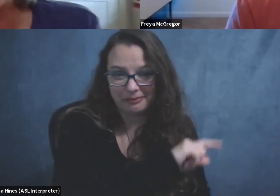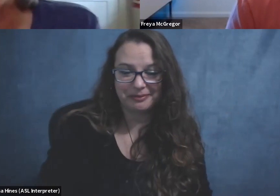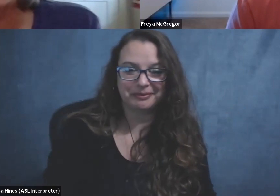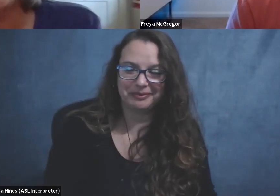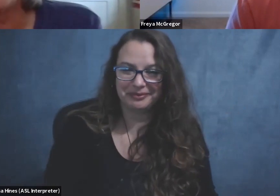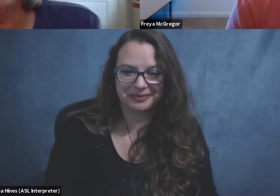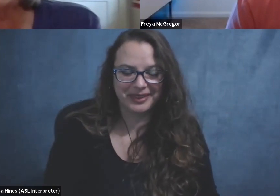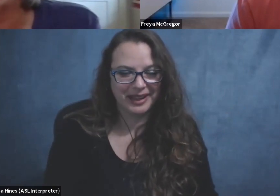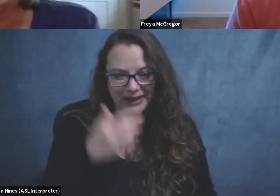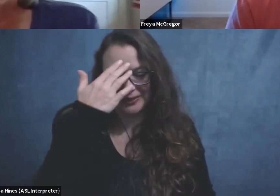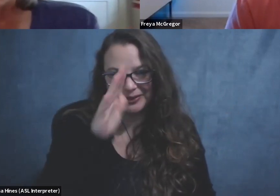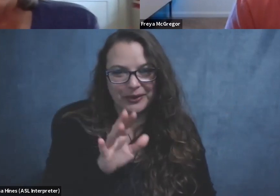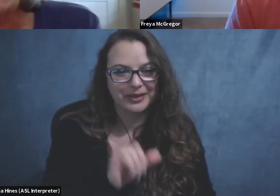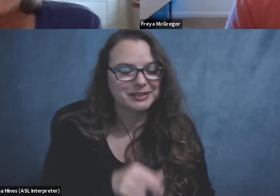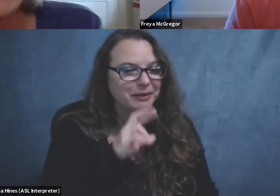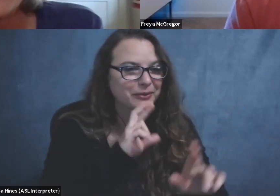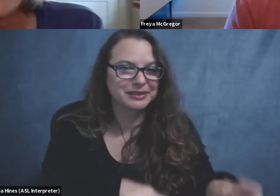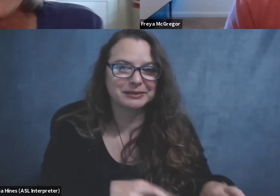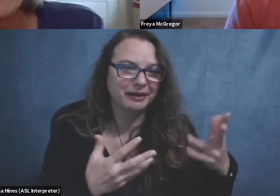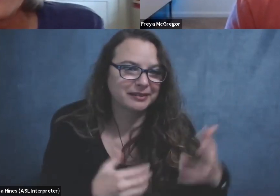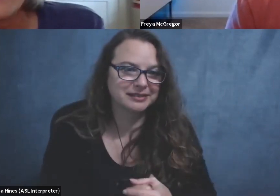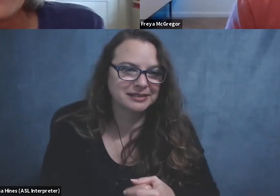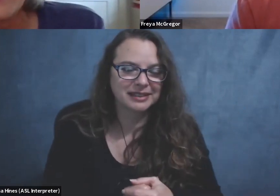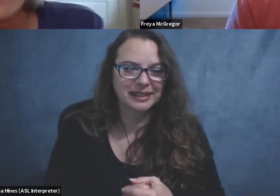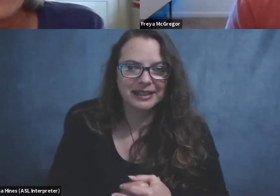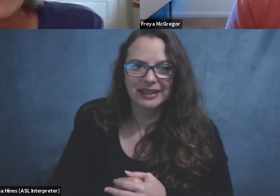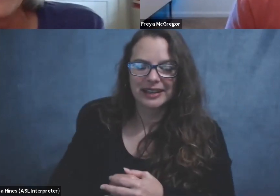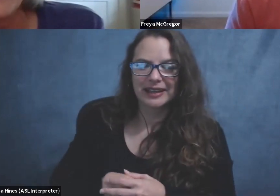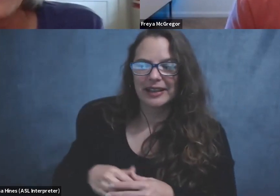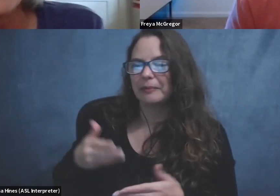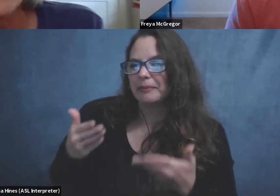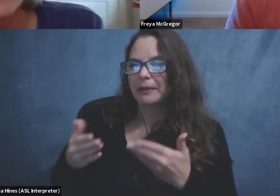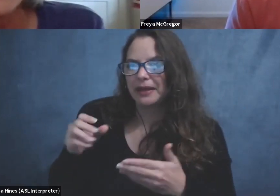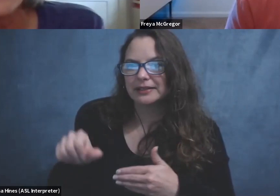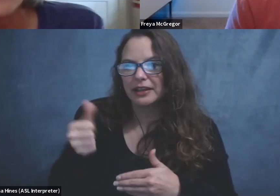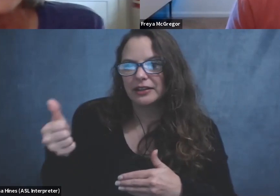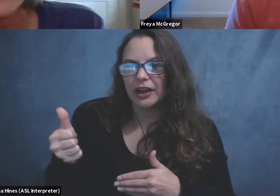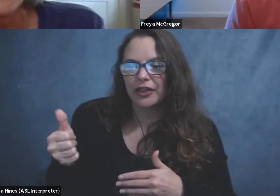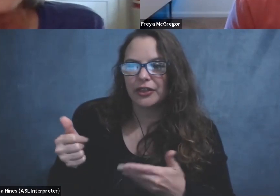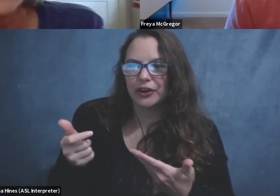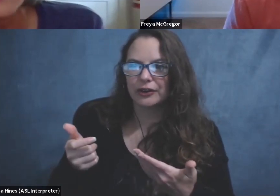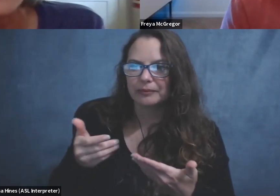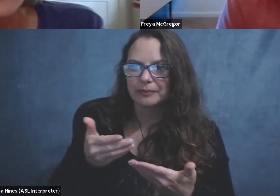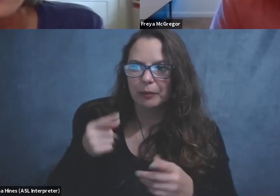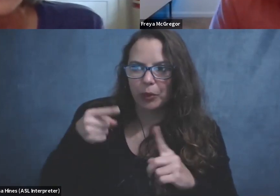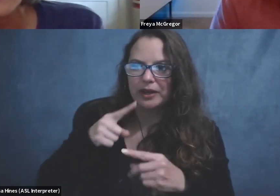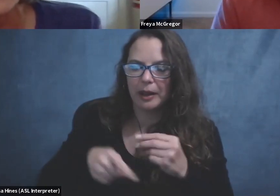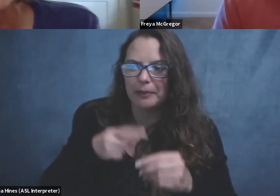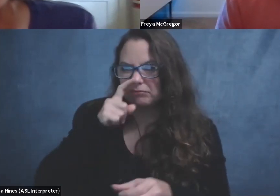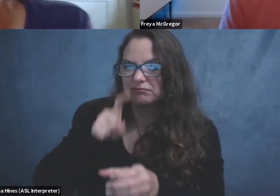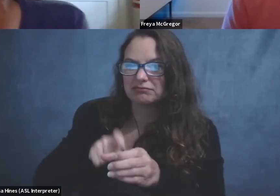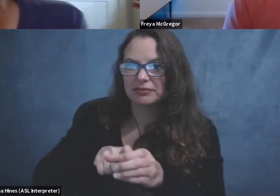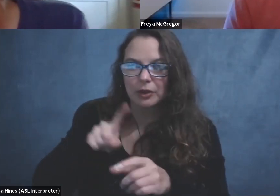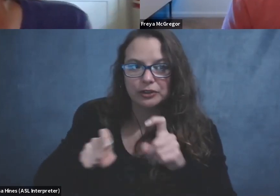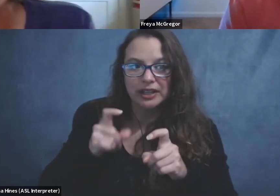I don't know. That's my response. I think too, maybe this is another guiding thing with invasive questions. If it's something that you can go home and Google,